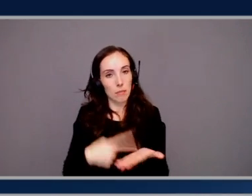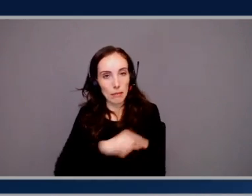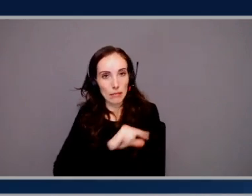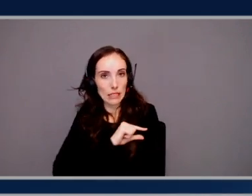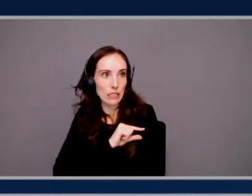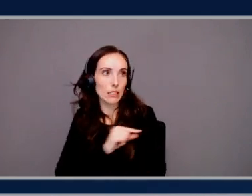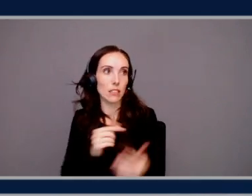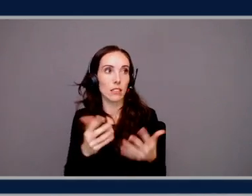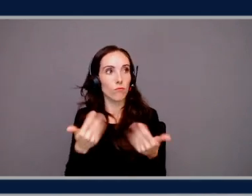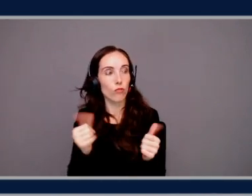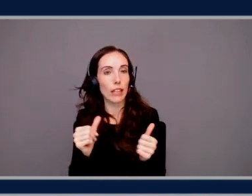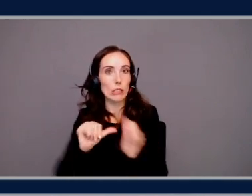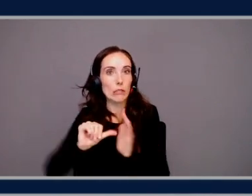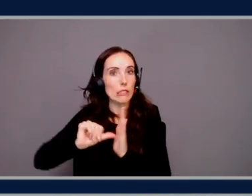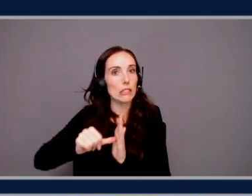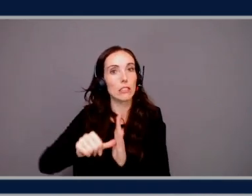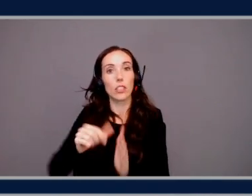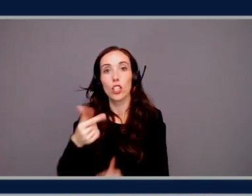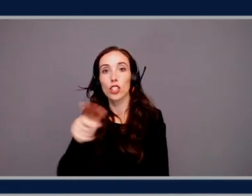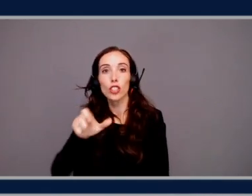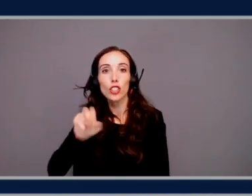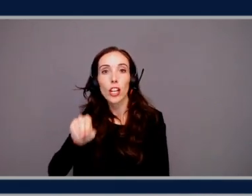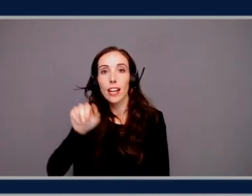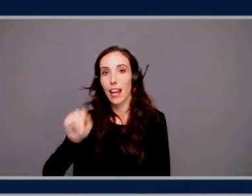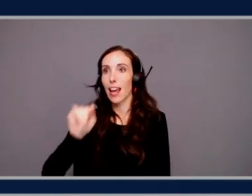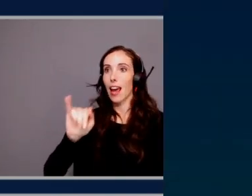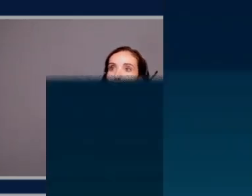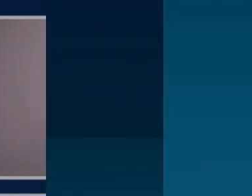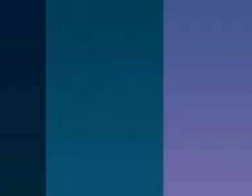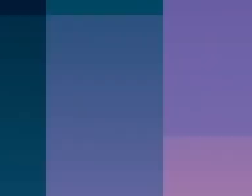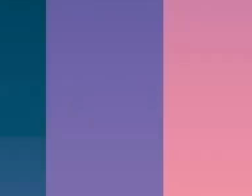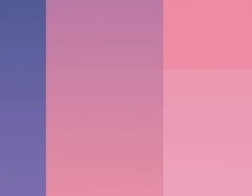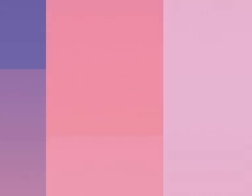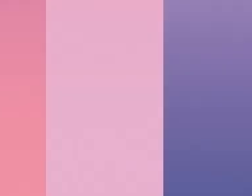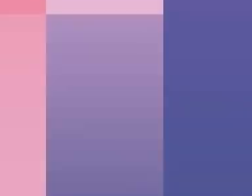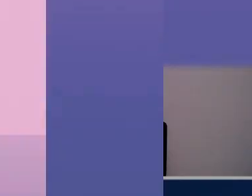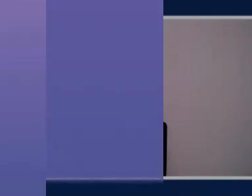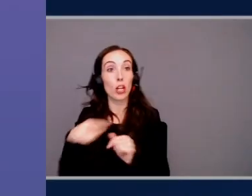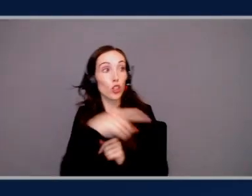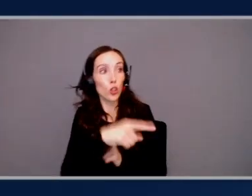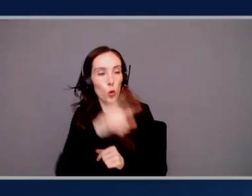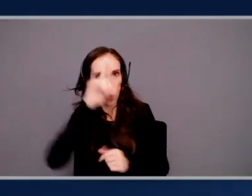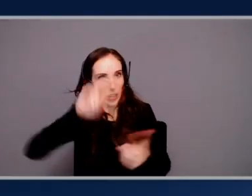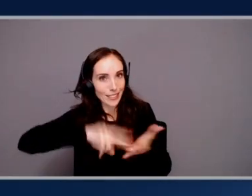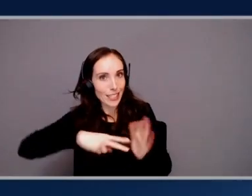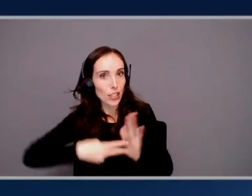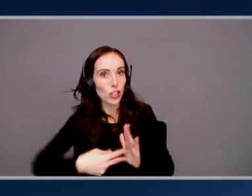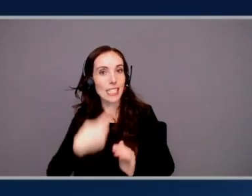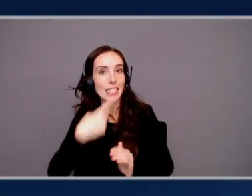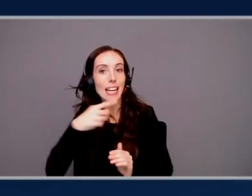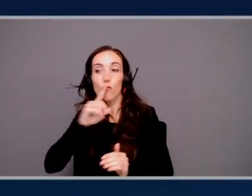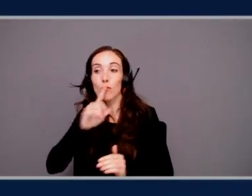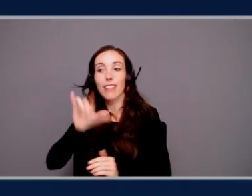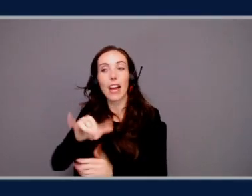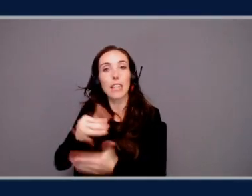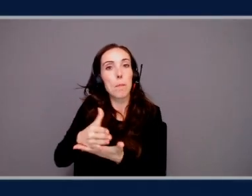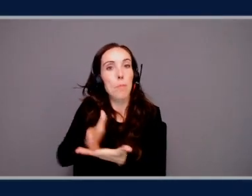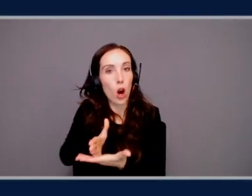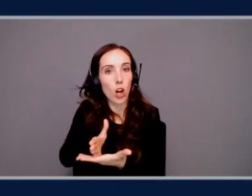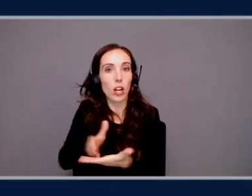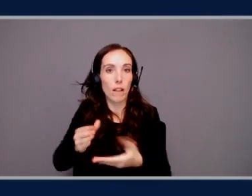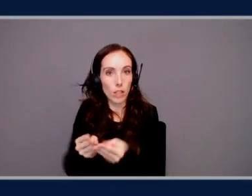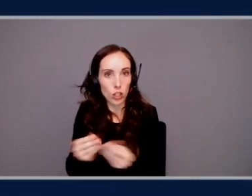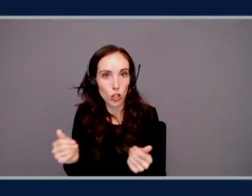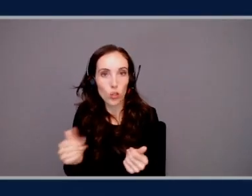overemphasize that the Gen AI thing is the solution. You were very, very deliberate to say it is a part of the solution. Yes. is a bolt-on,